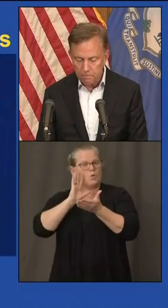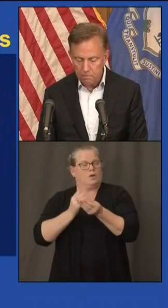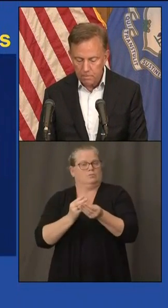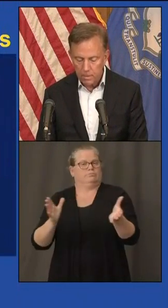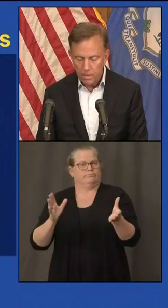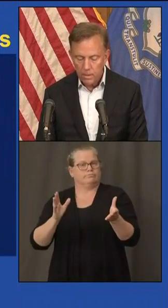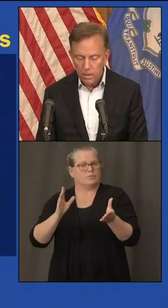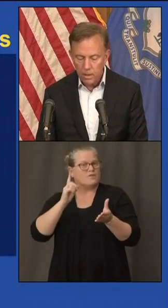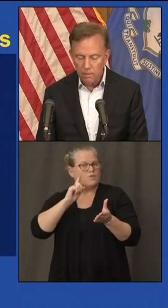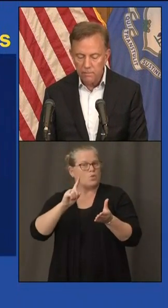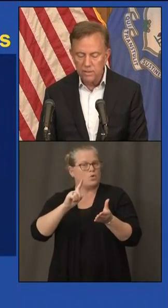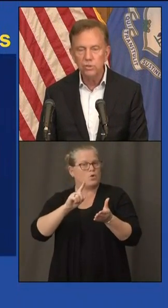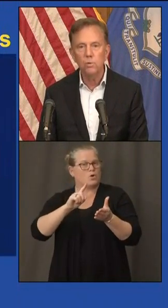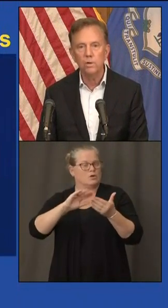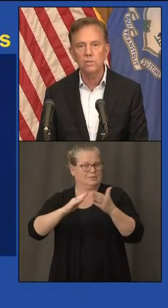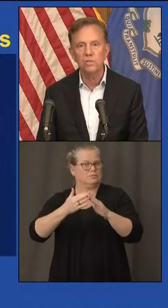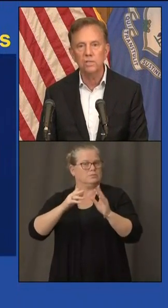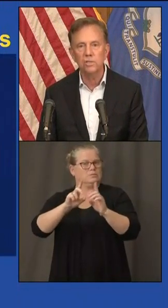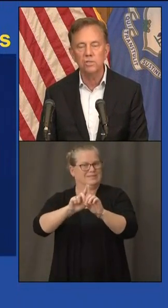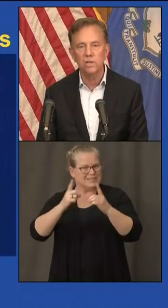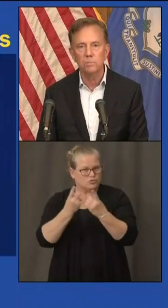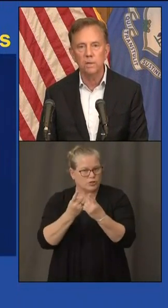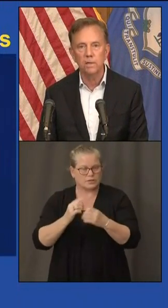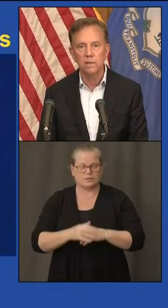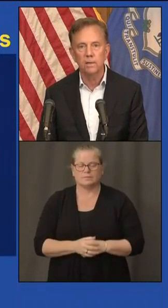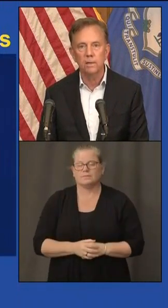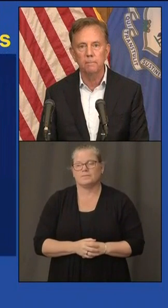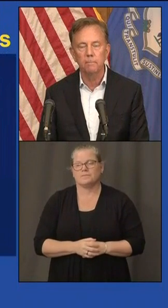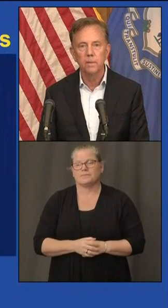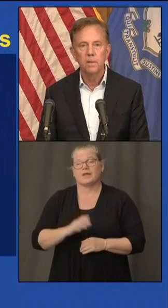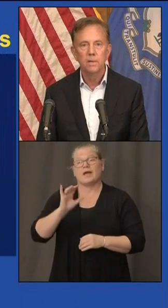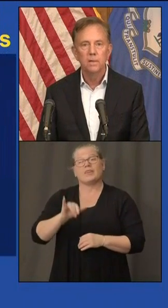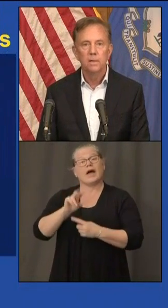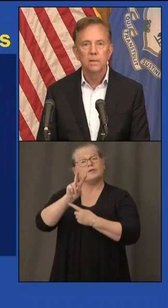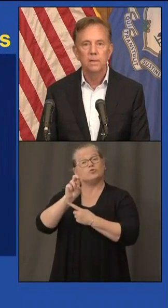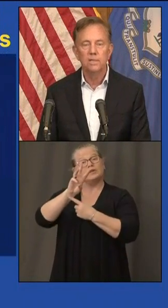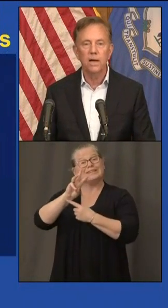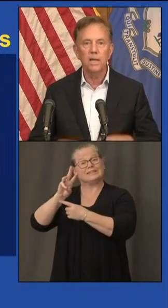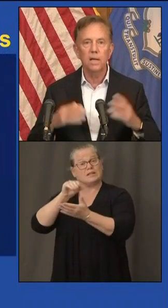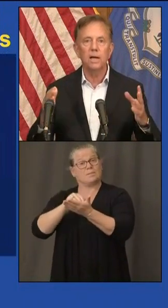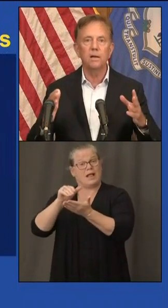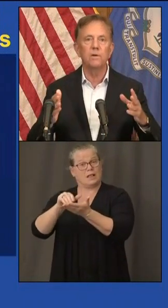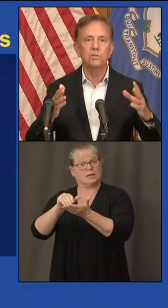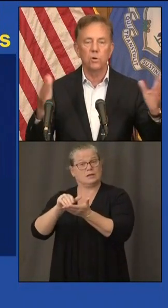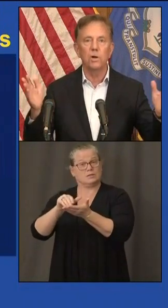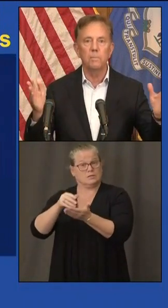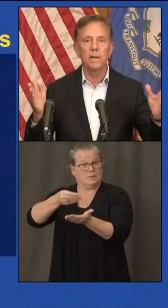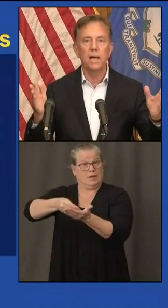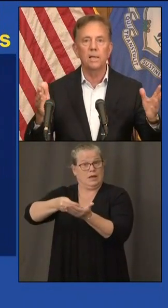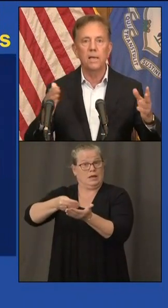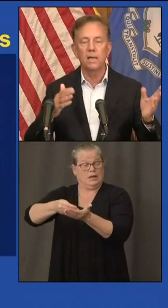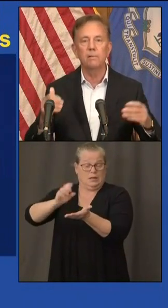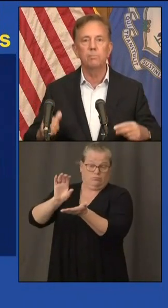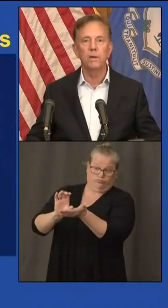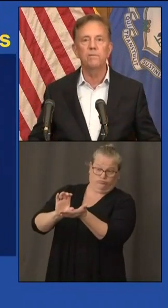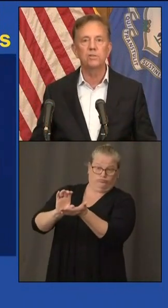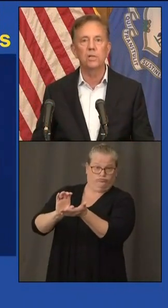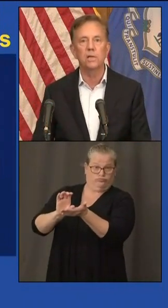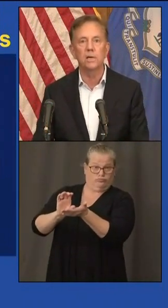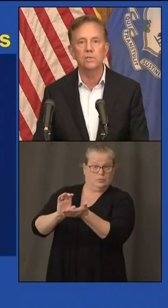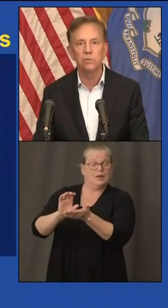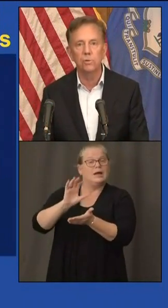that um of the 266 million um 99 of it has already been allocated